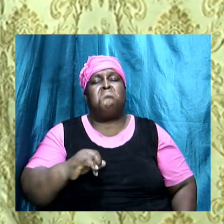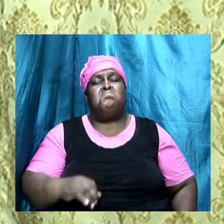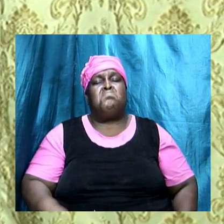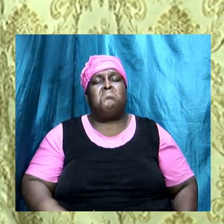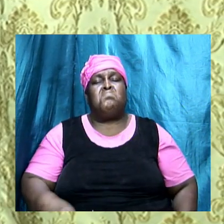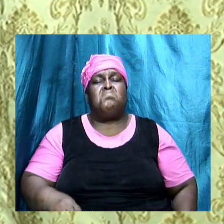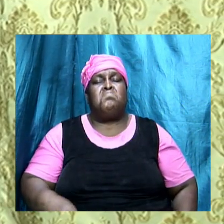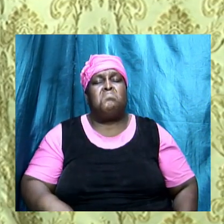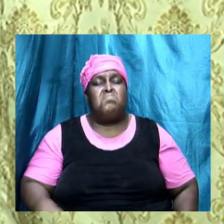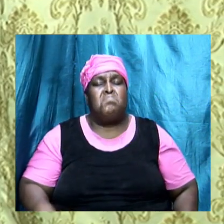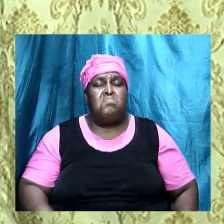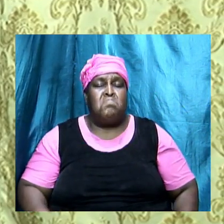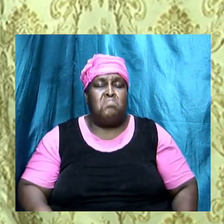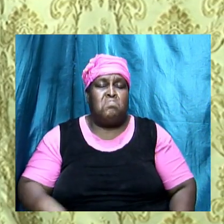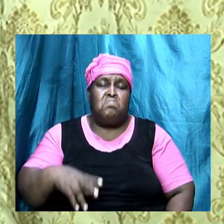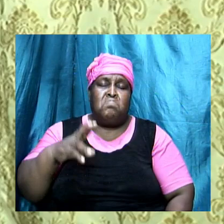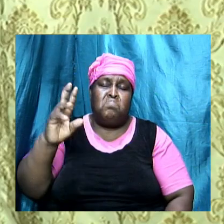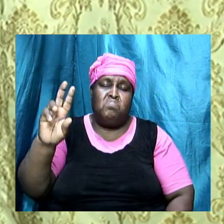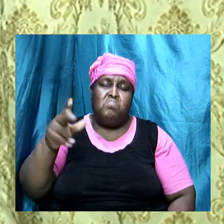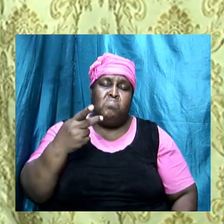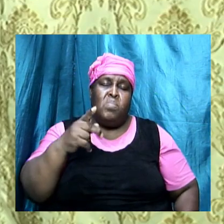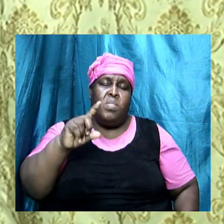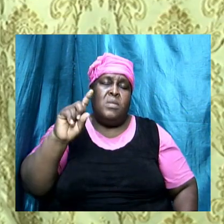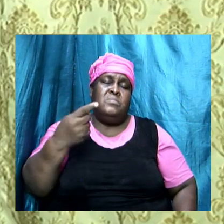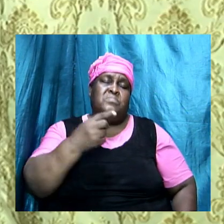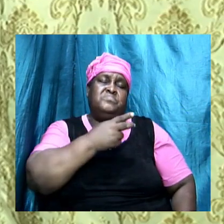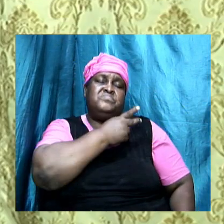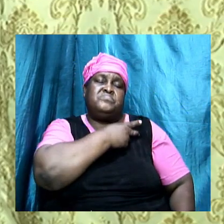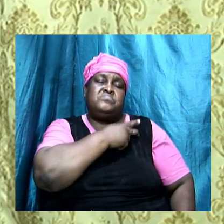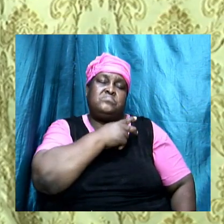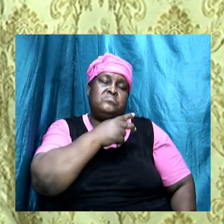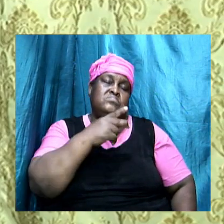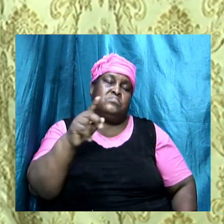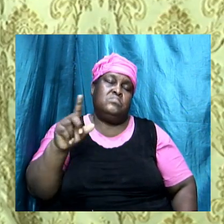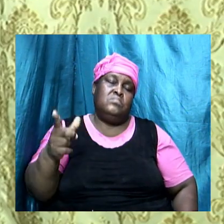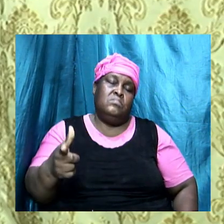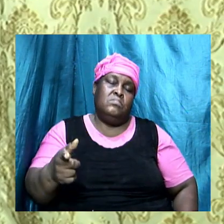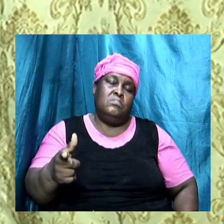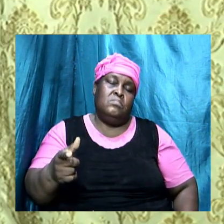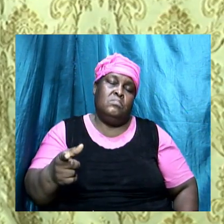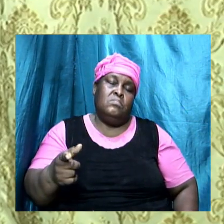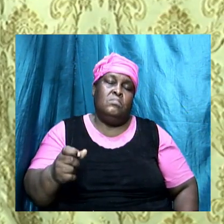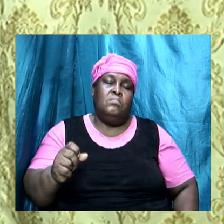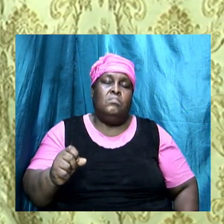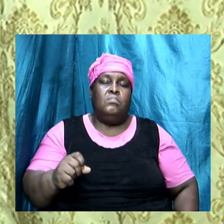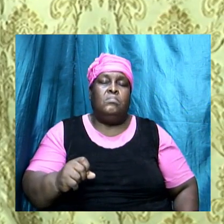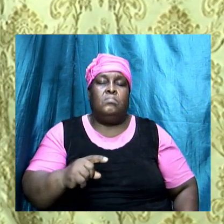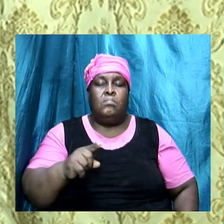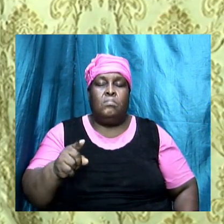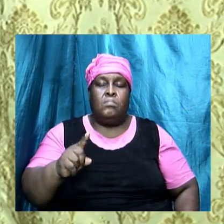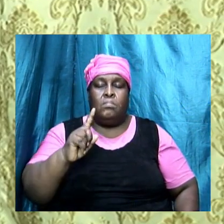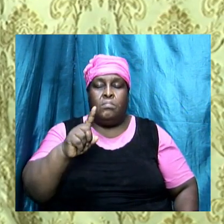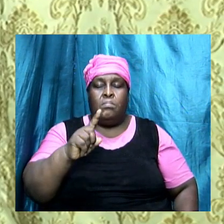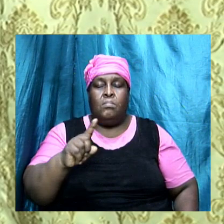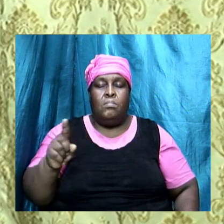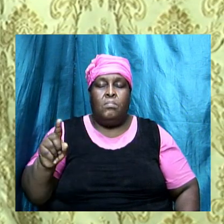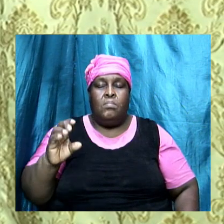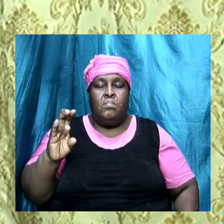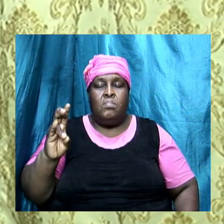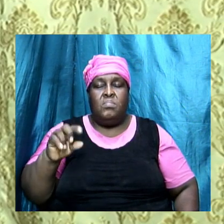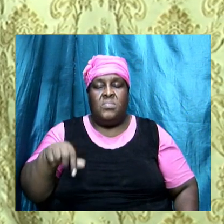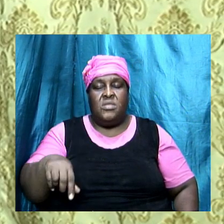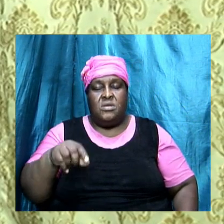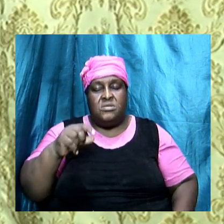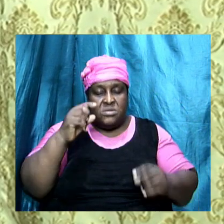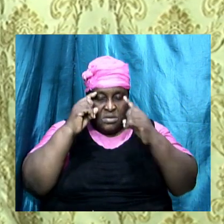and let us look at 1st Kings 21 1 to 7 so we're saying that this doctrine it teaches the people